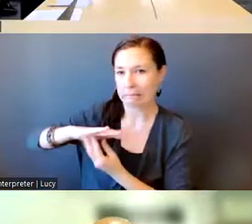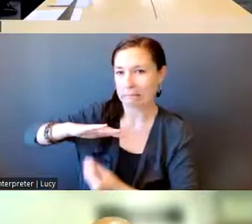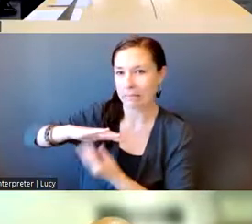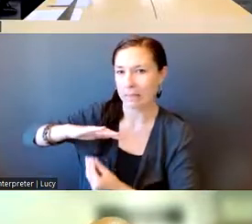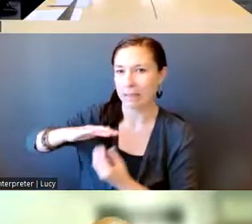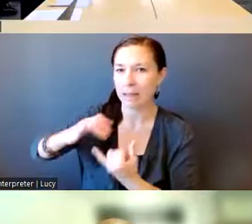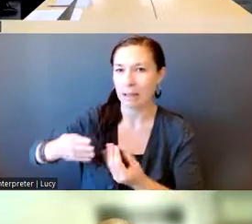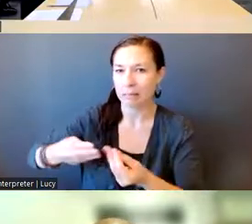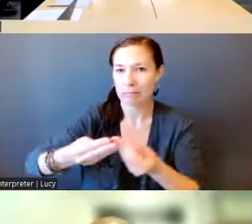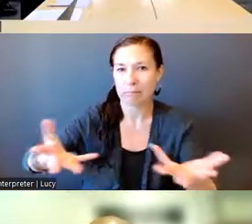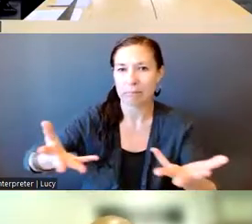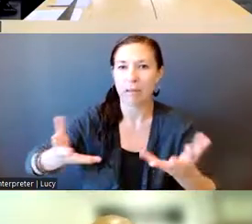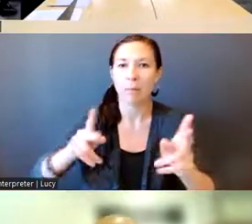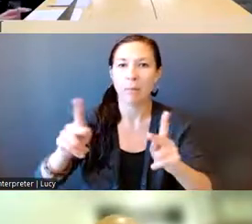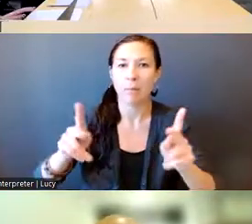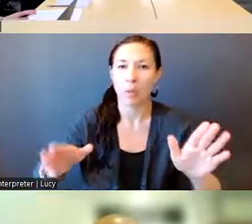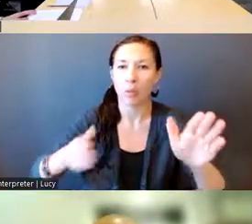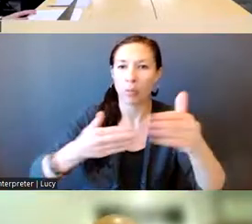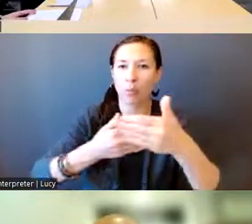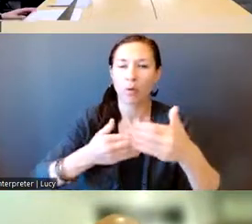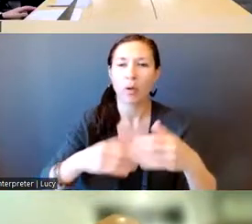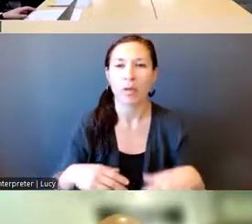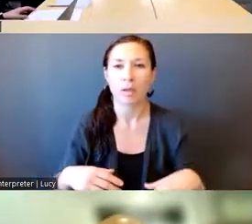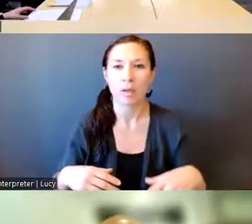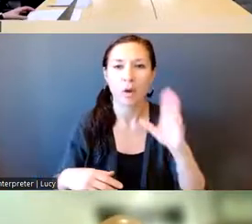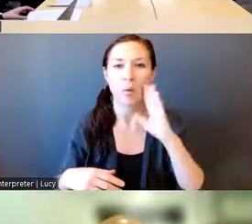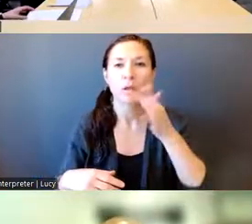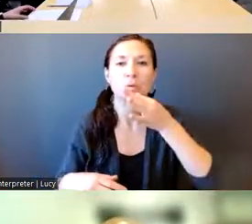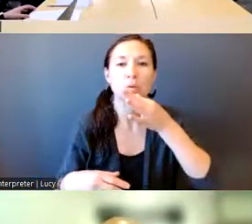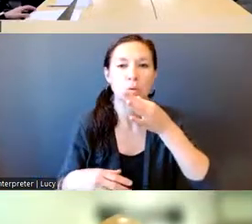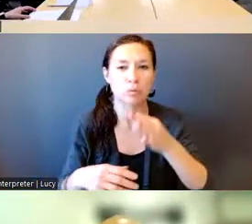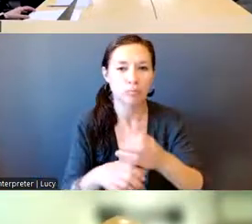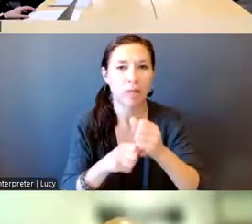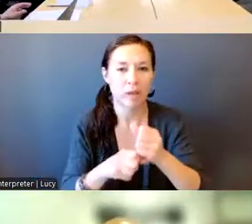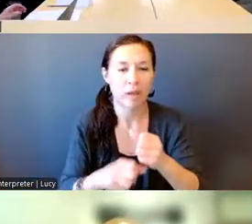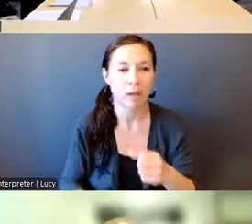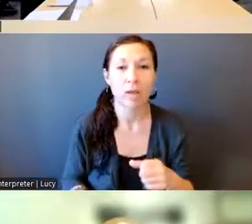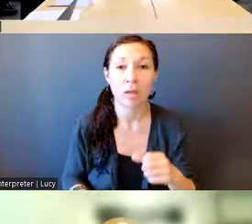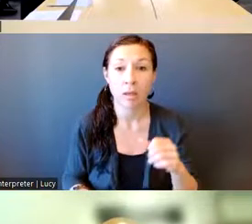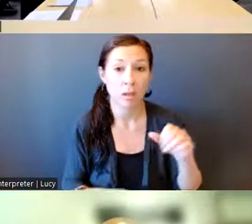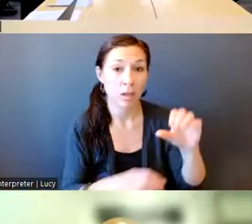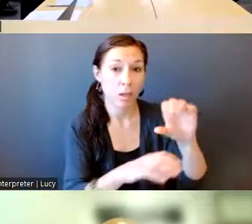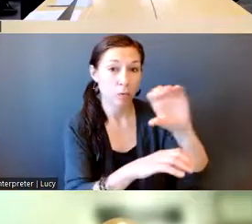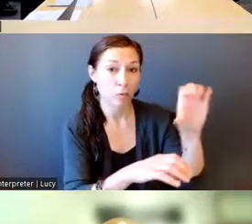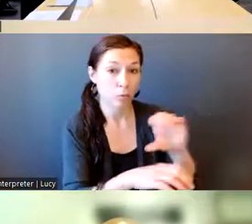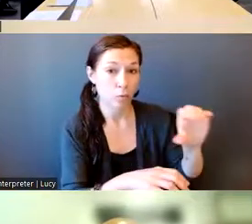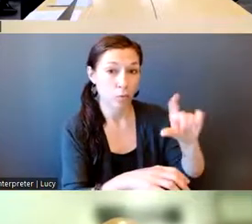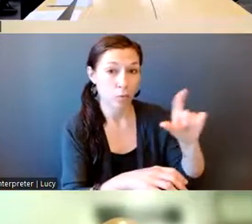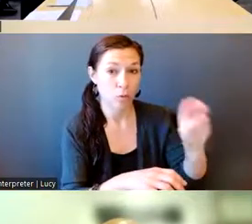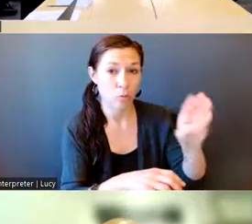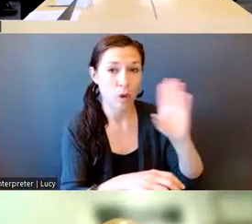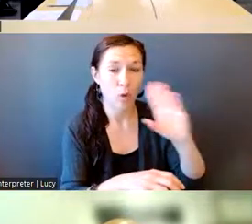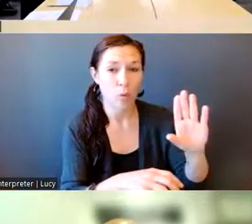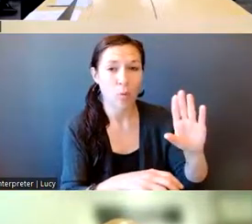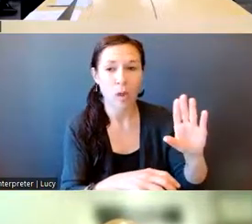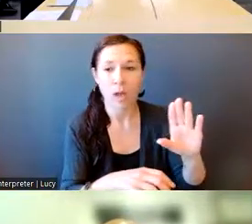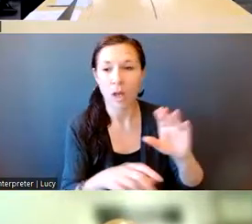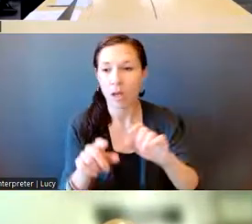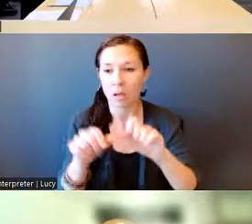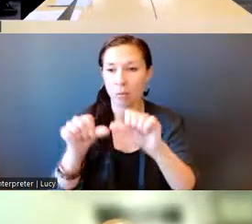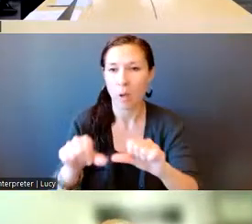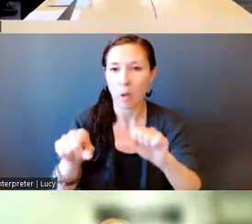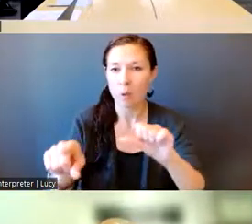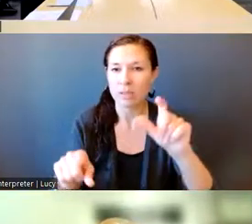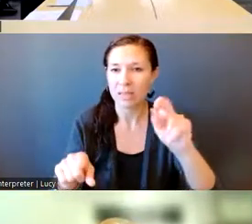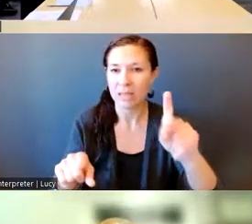the public. So you will have that in a few minutes for those who are present with us. Those who are on Zoom, you should be getting a copy sent into a link now so